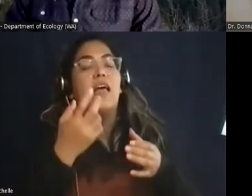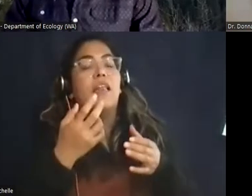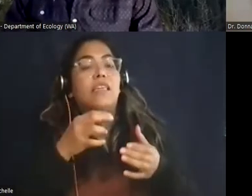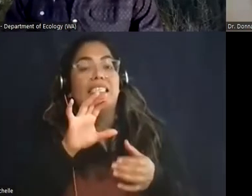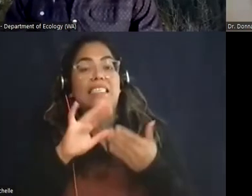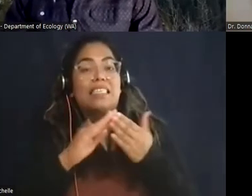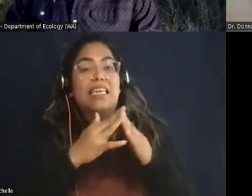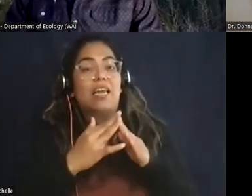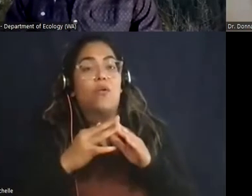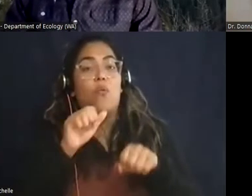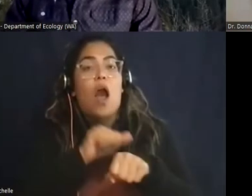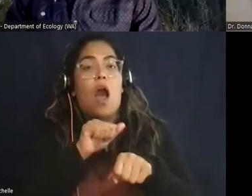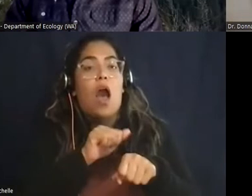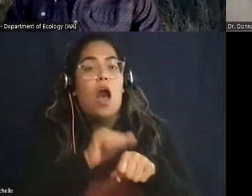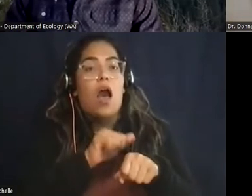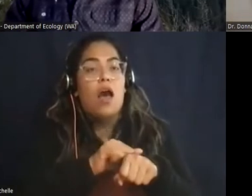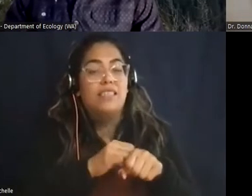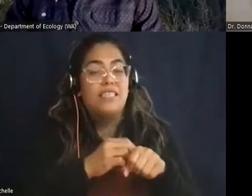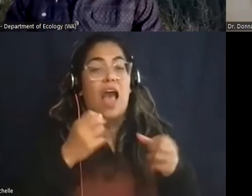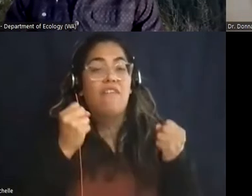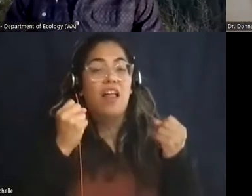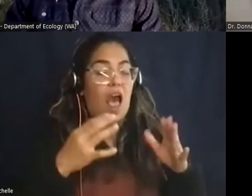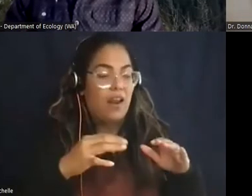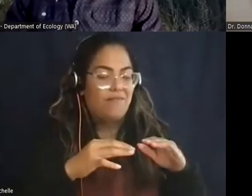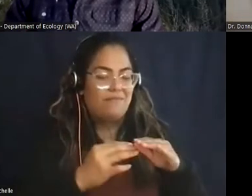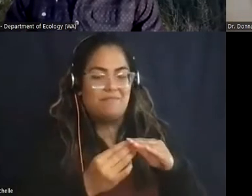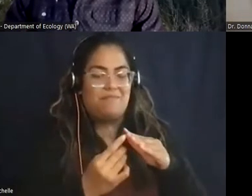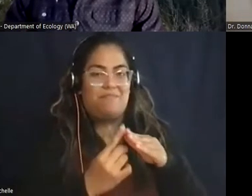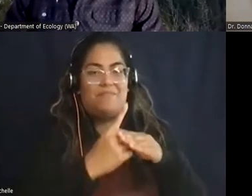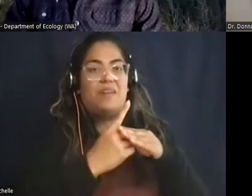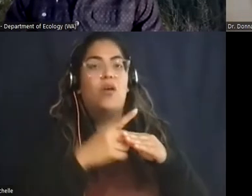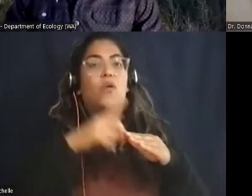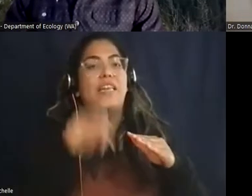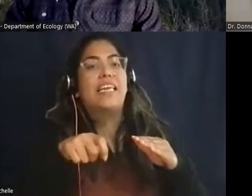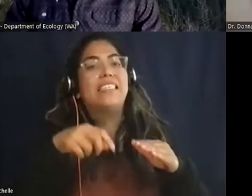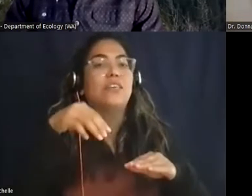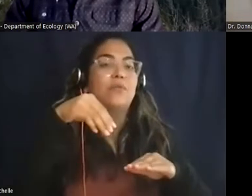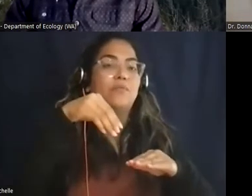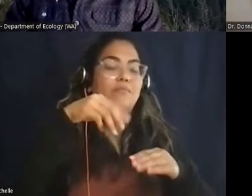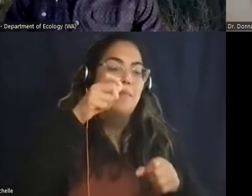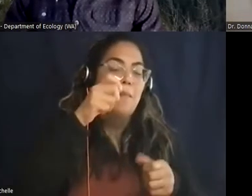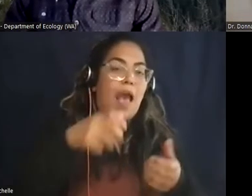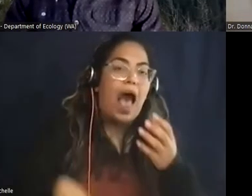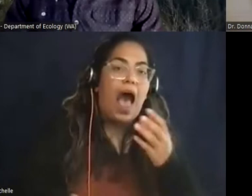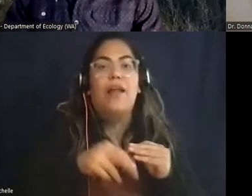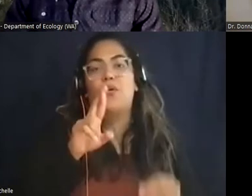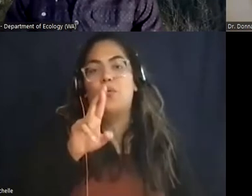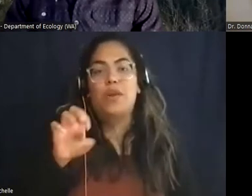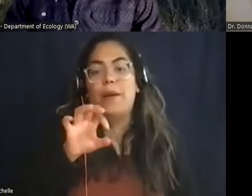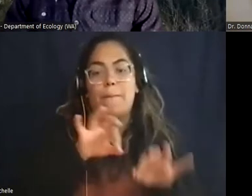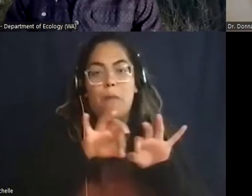plumes are mainly from like fine granite so we would have to install rebar in some granite or in some sections of granite which